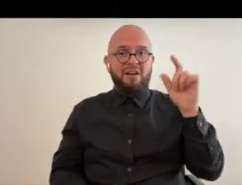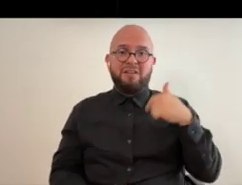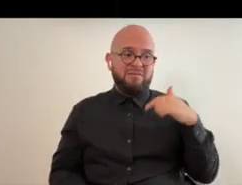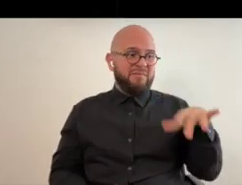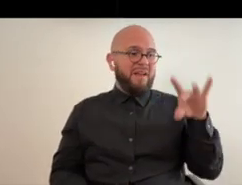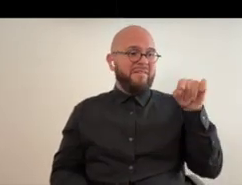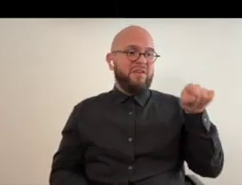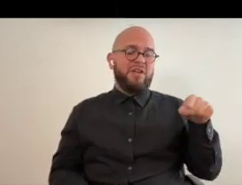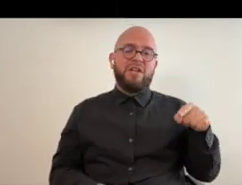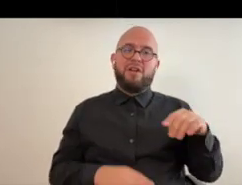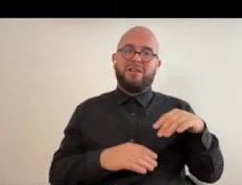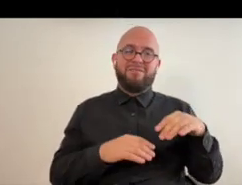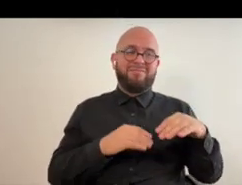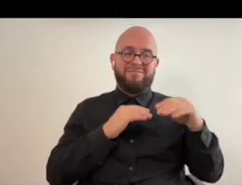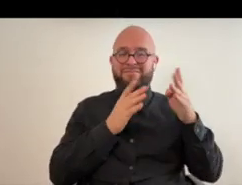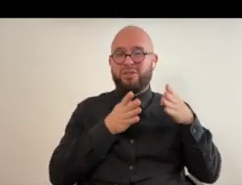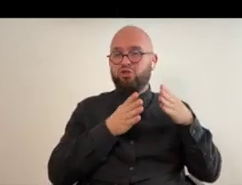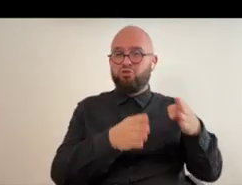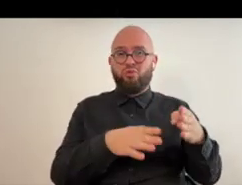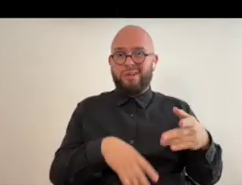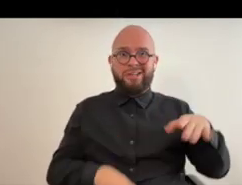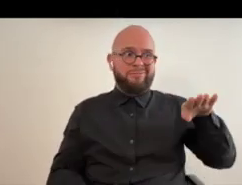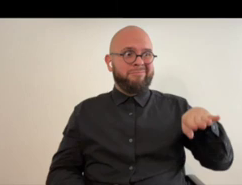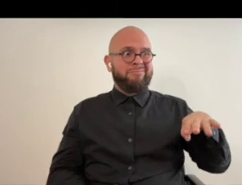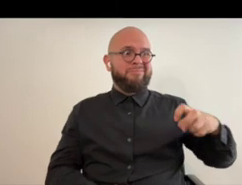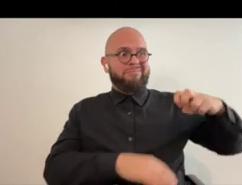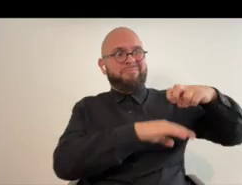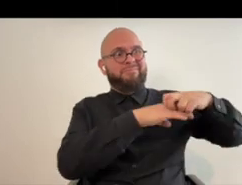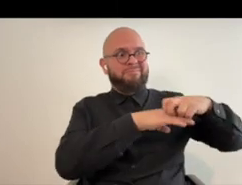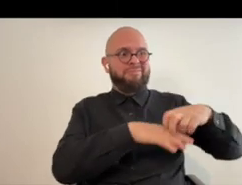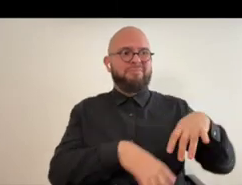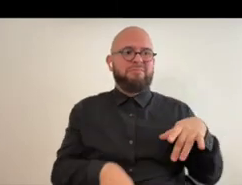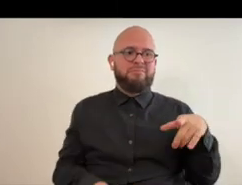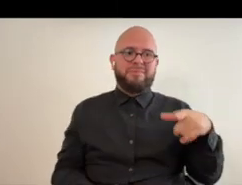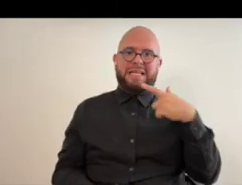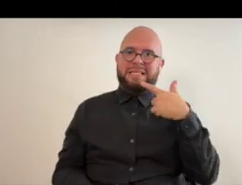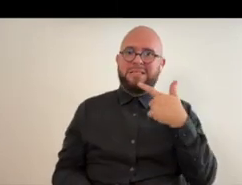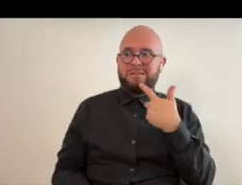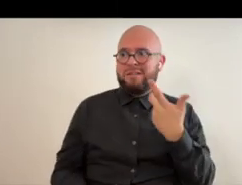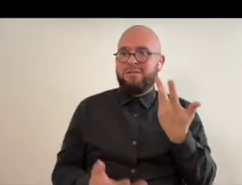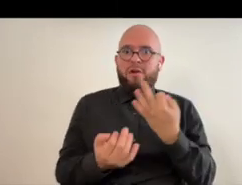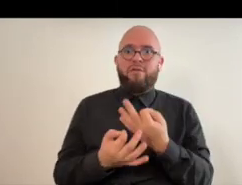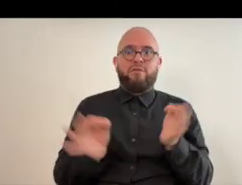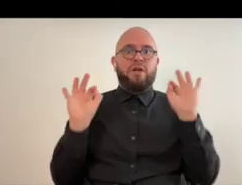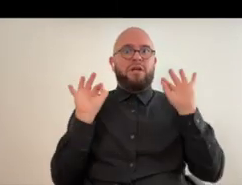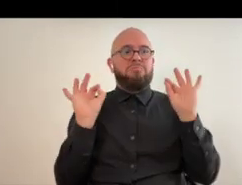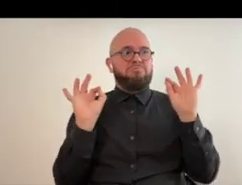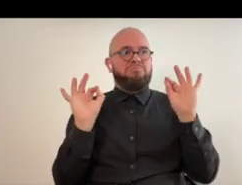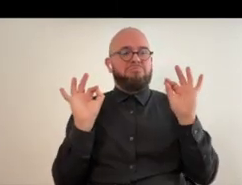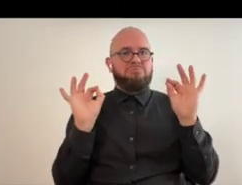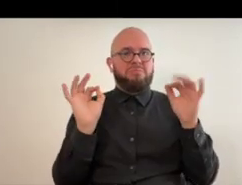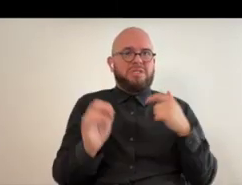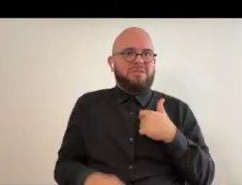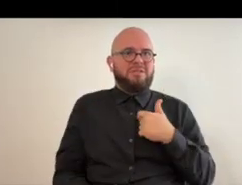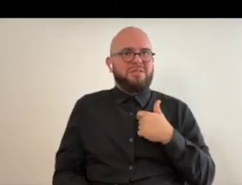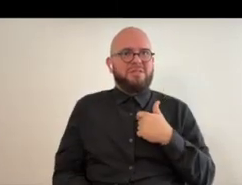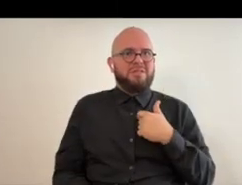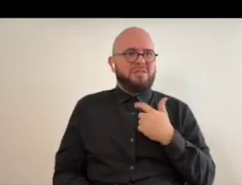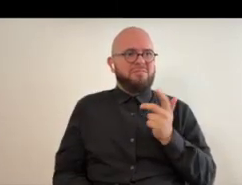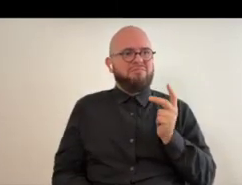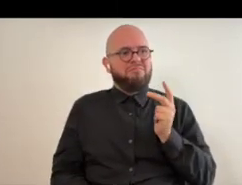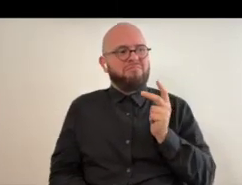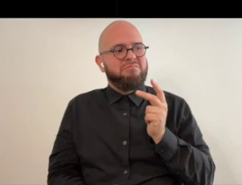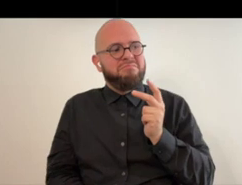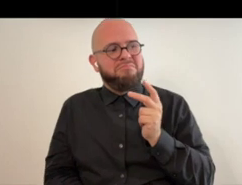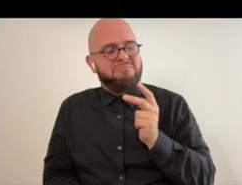on the curb of the street um it had a big sign on it that said free and i was driving